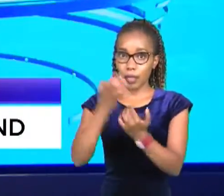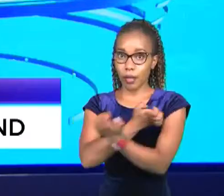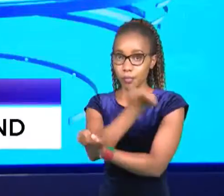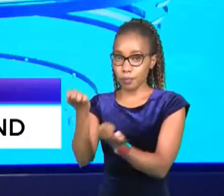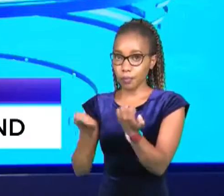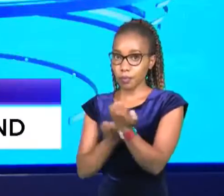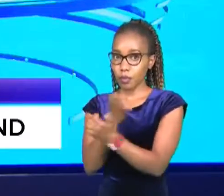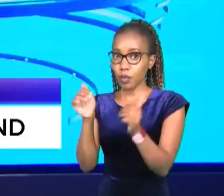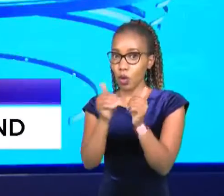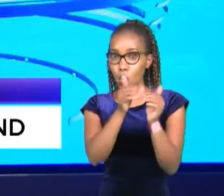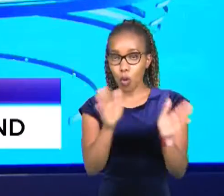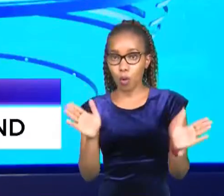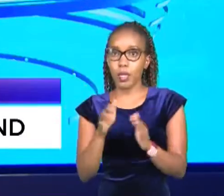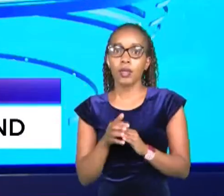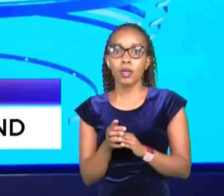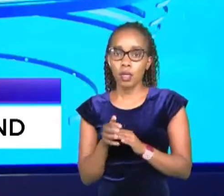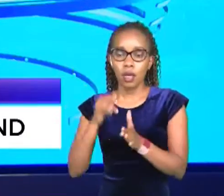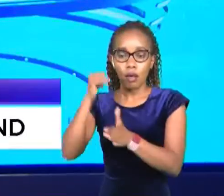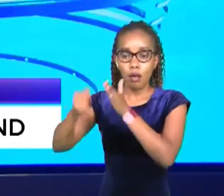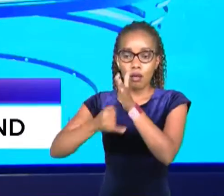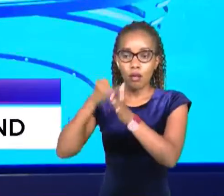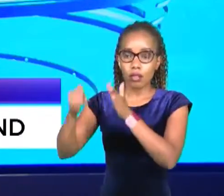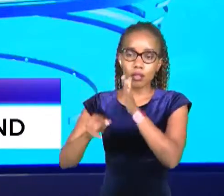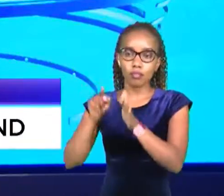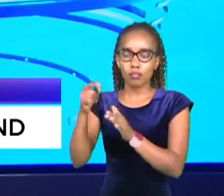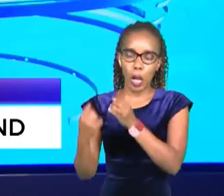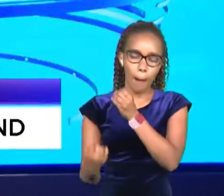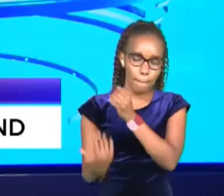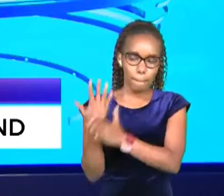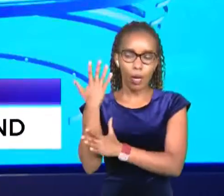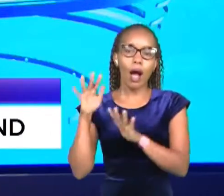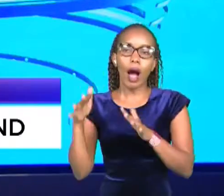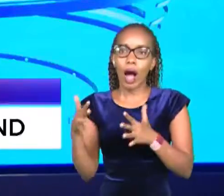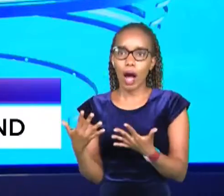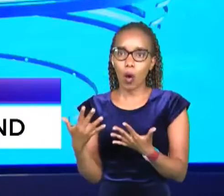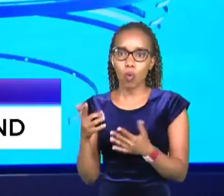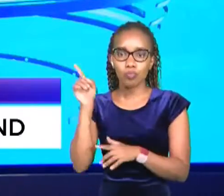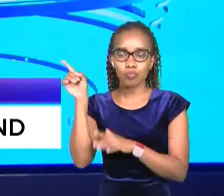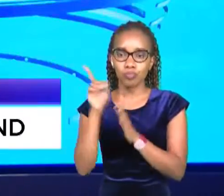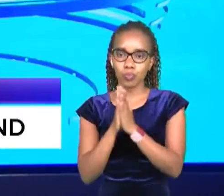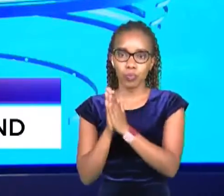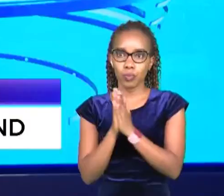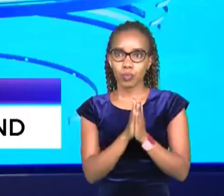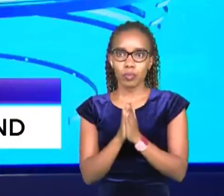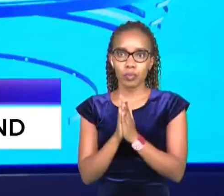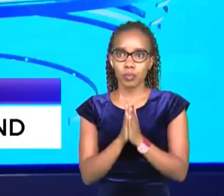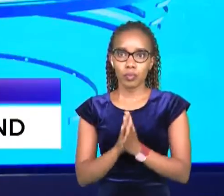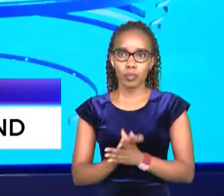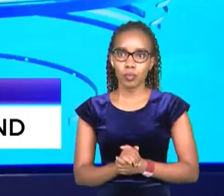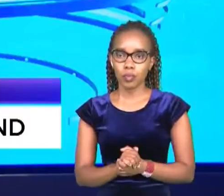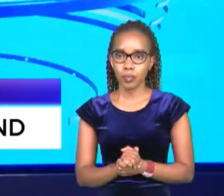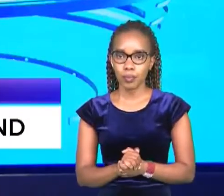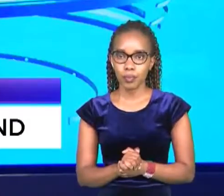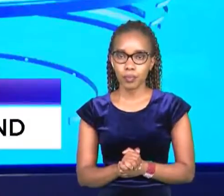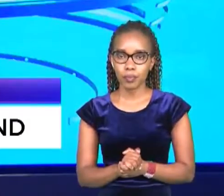reopening how can the industry navigate this uncertain landscape has filed the following reports